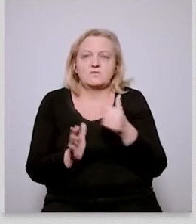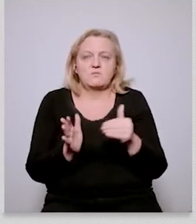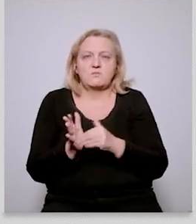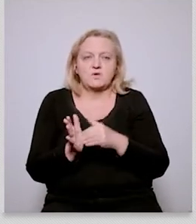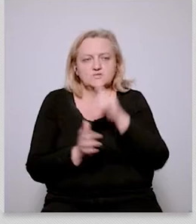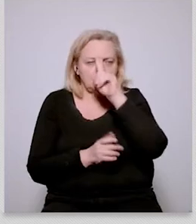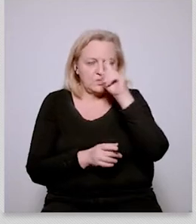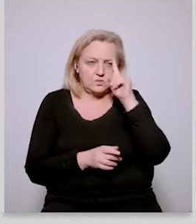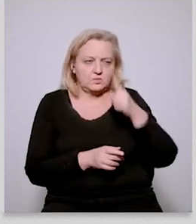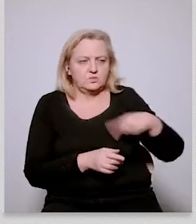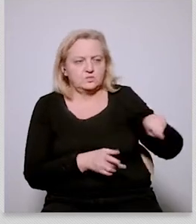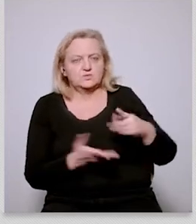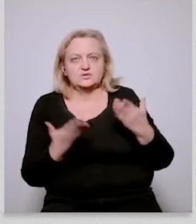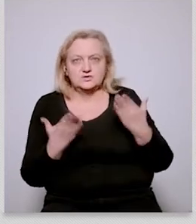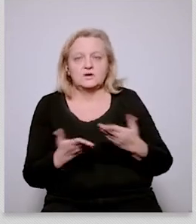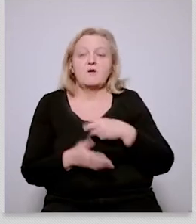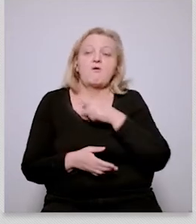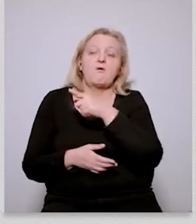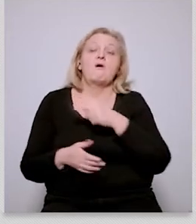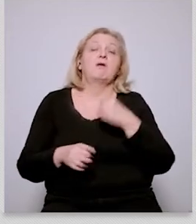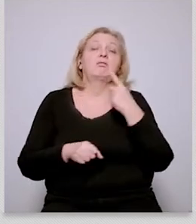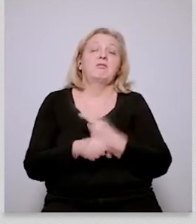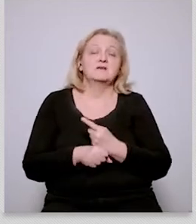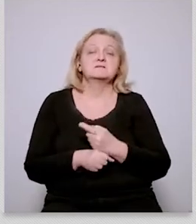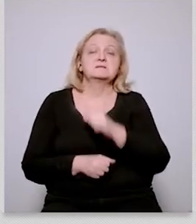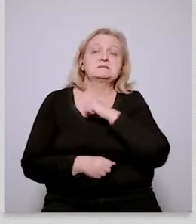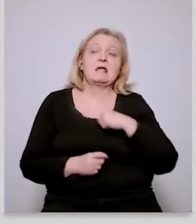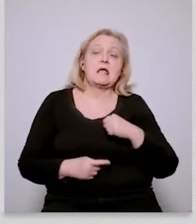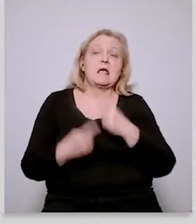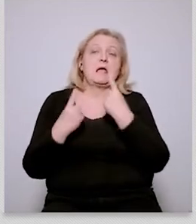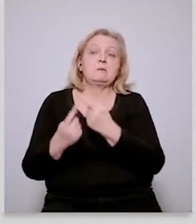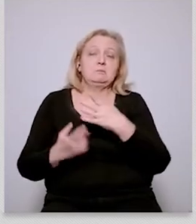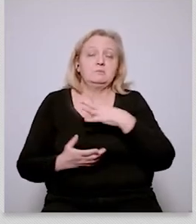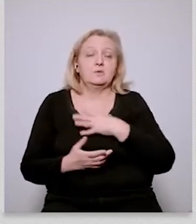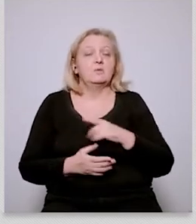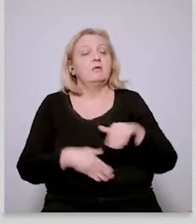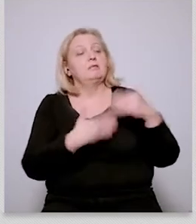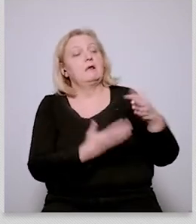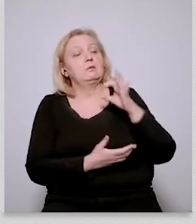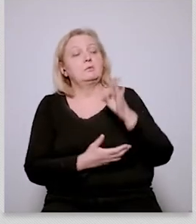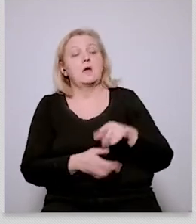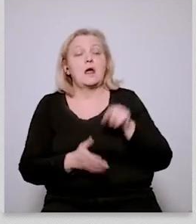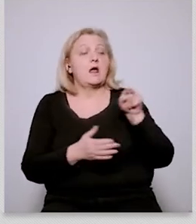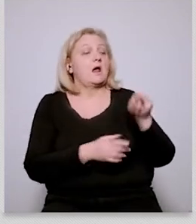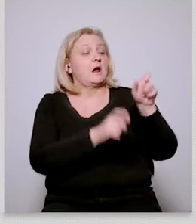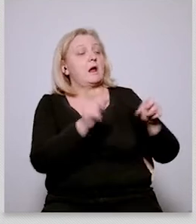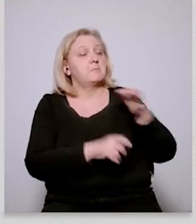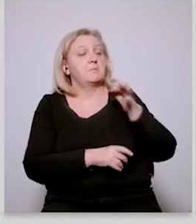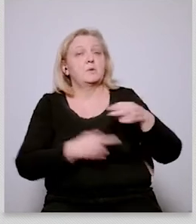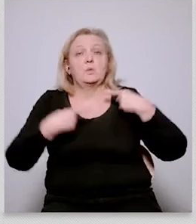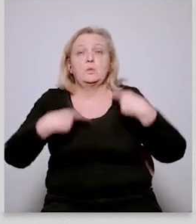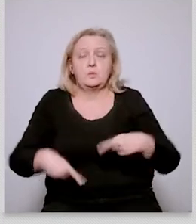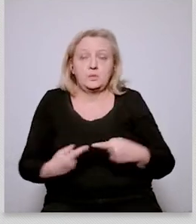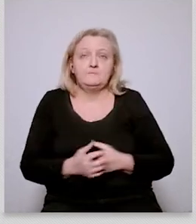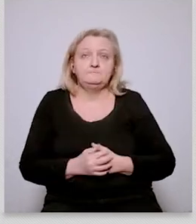about what is good for you without even asking for your opinion and so you know in in this respect you know